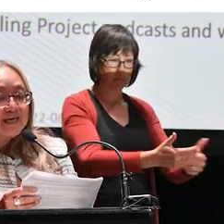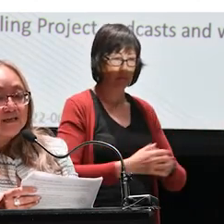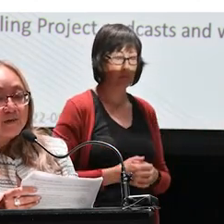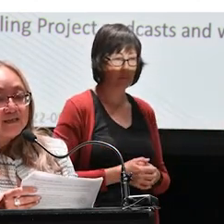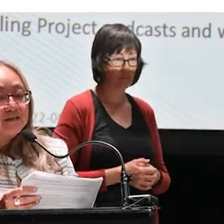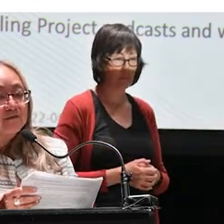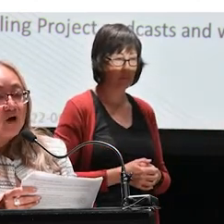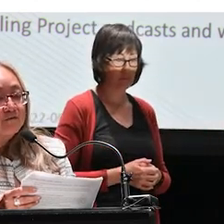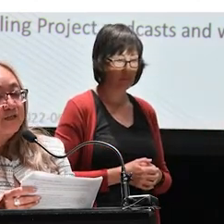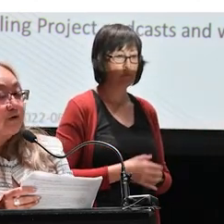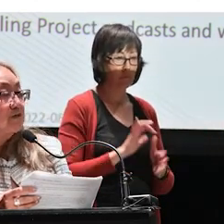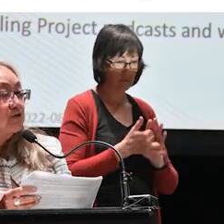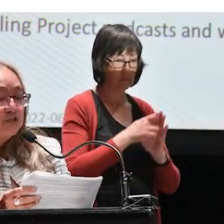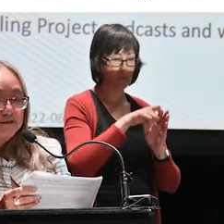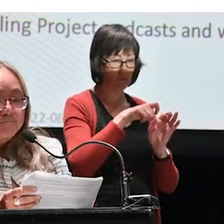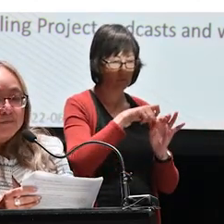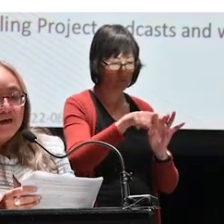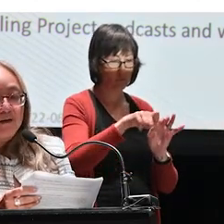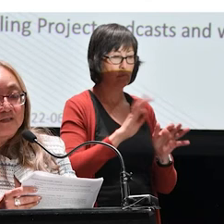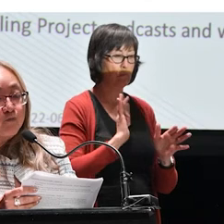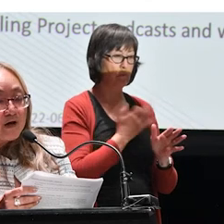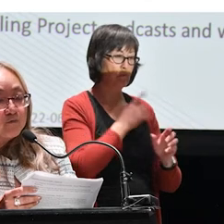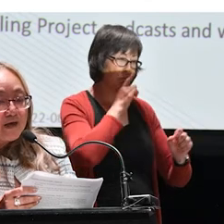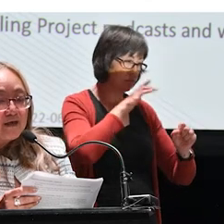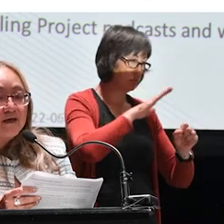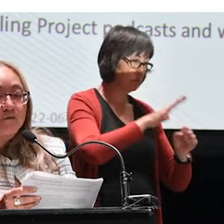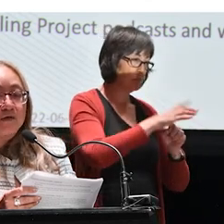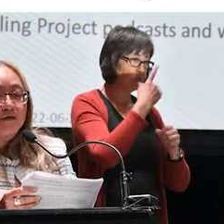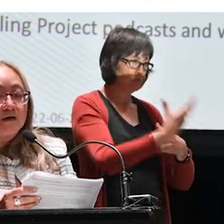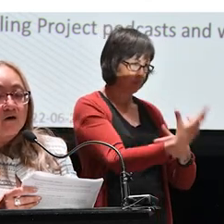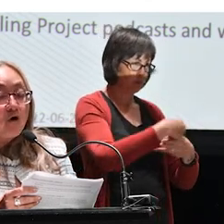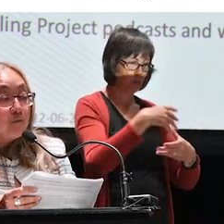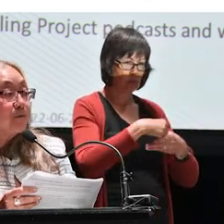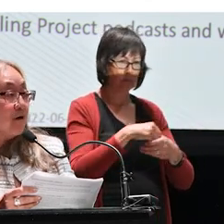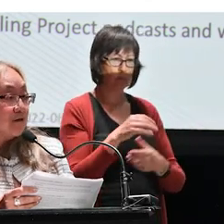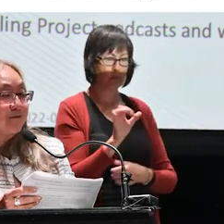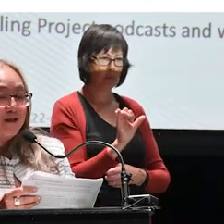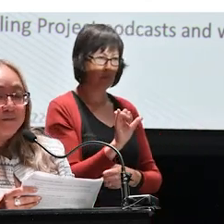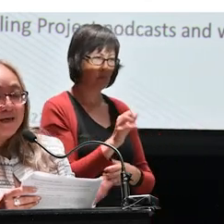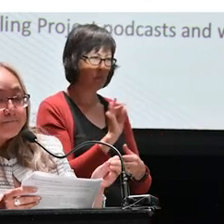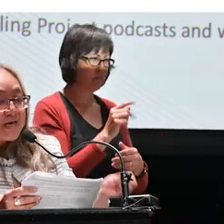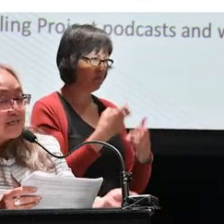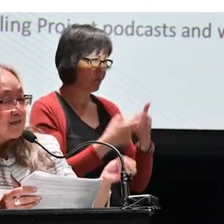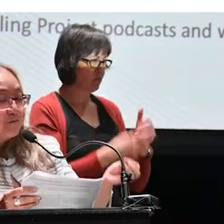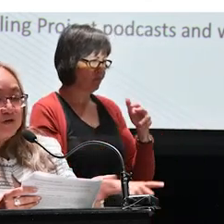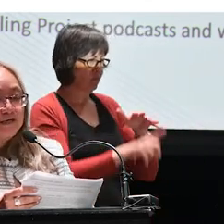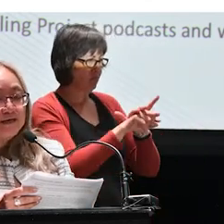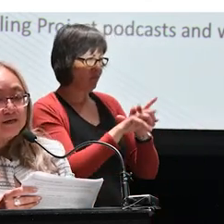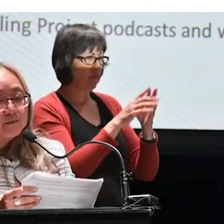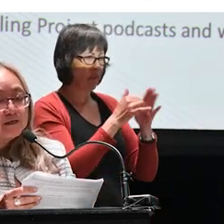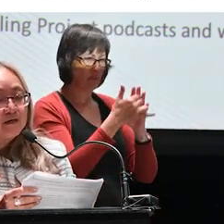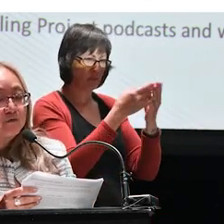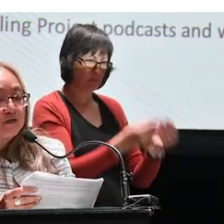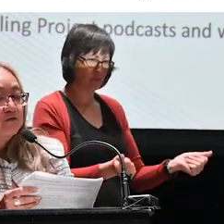investigated methods of conflict resolution. It's one way that we hope we are developing embedded community